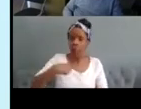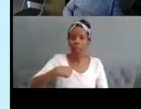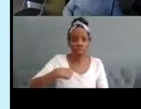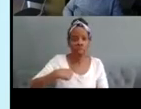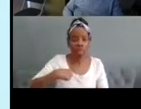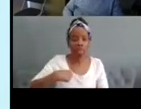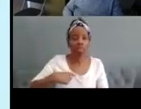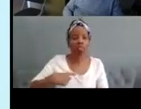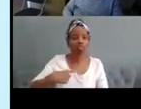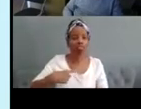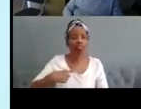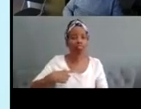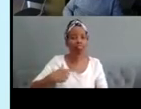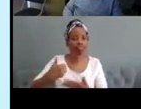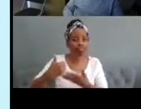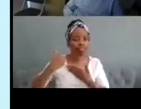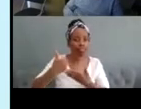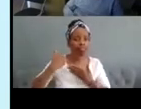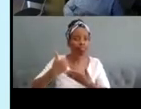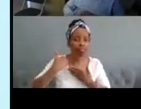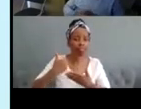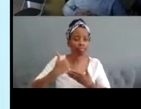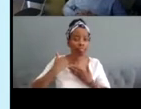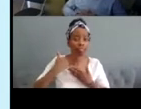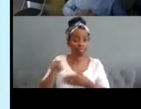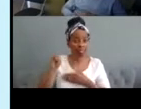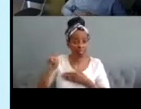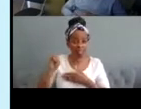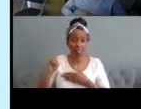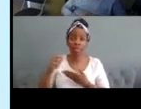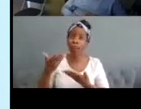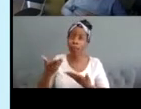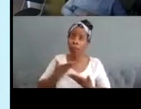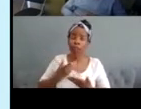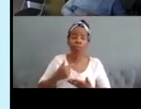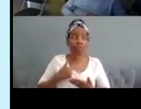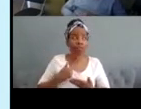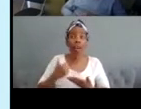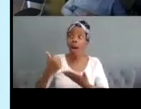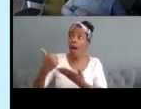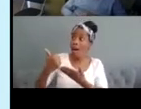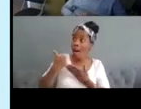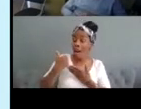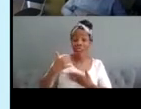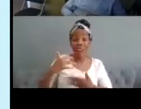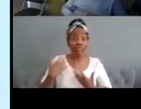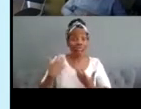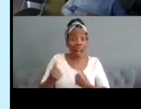be the kind of pivoting factor on things going well or not going very well